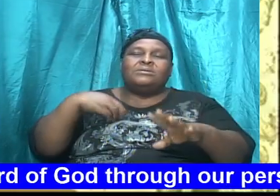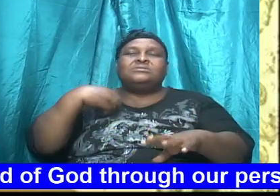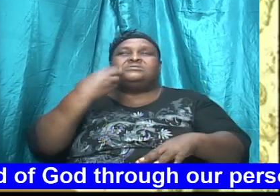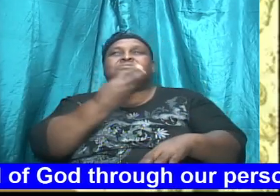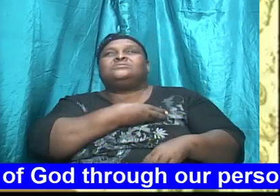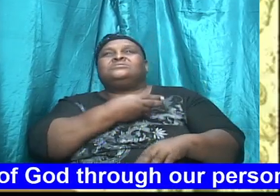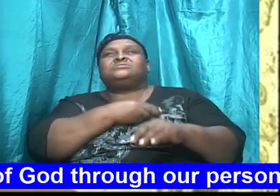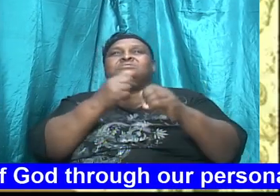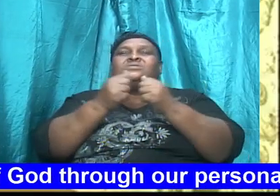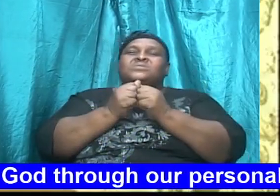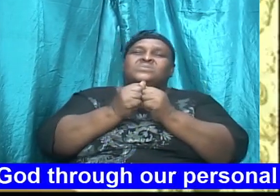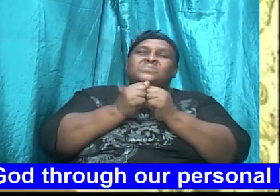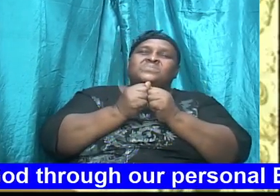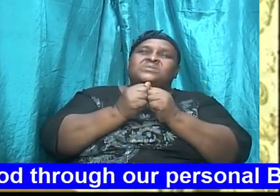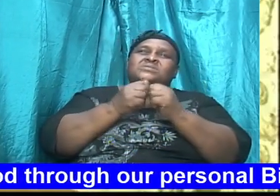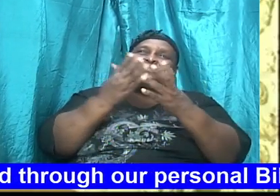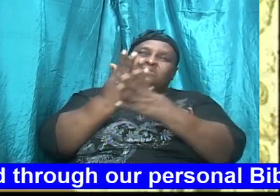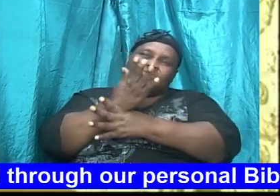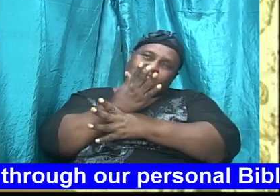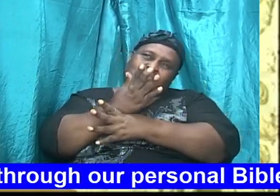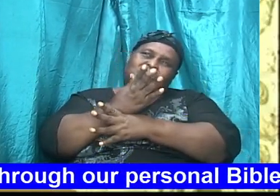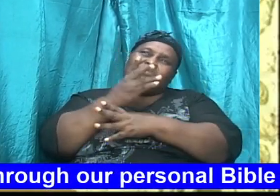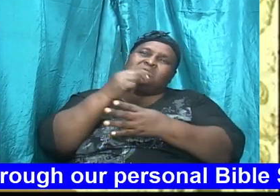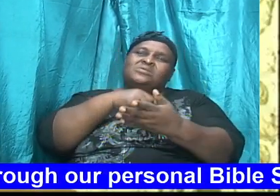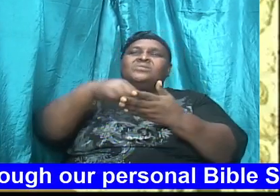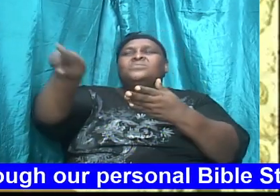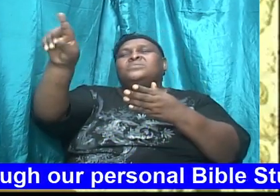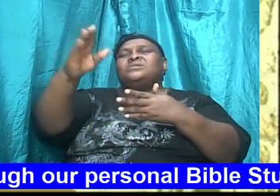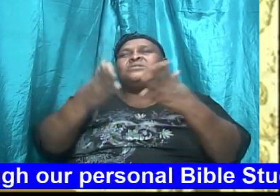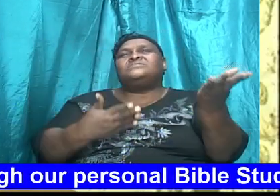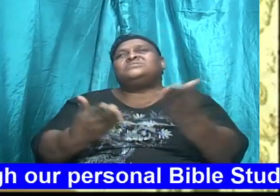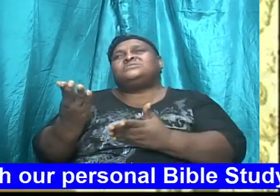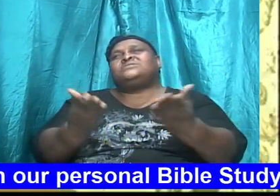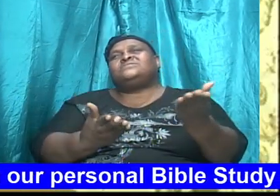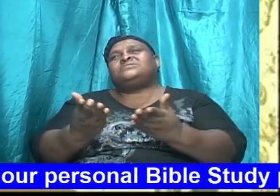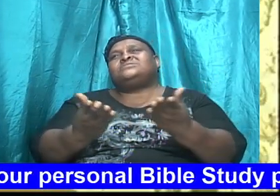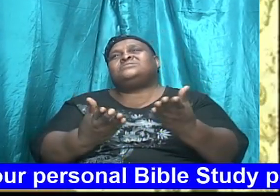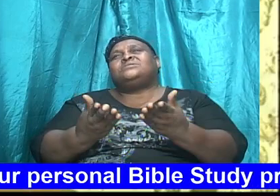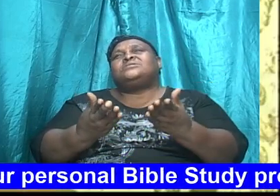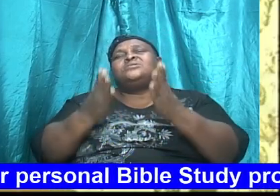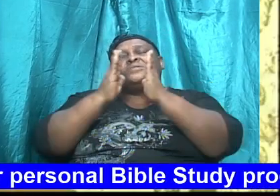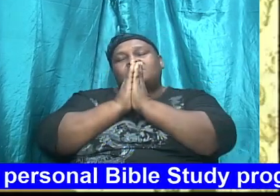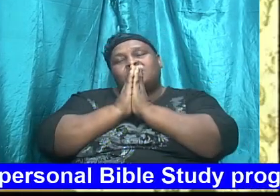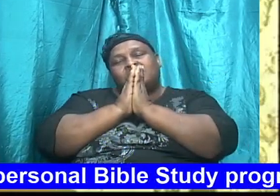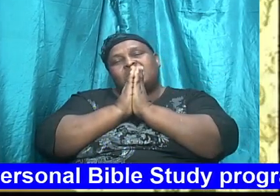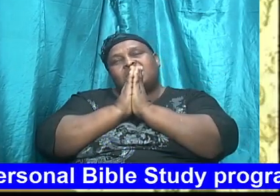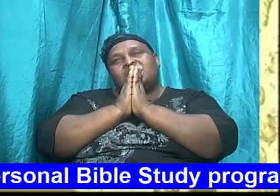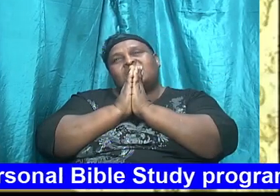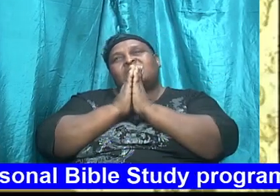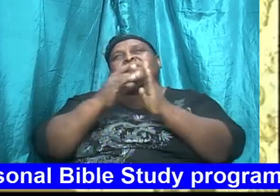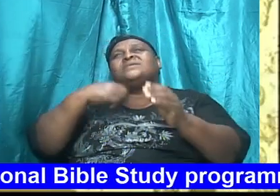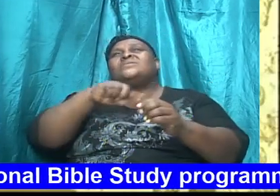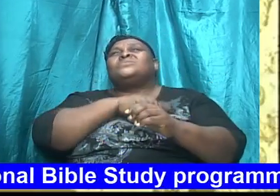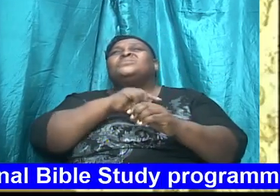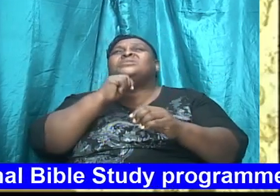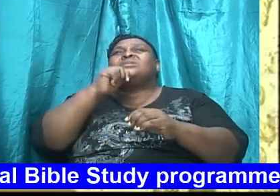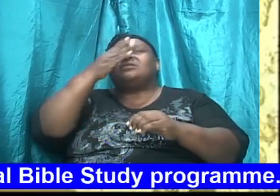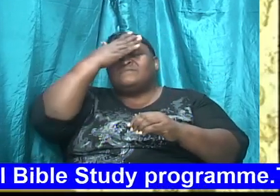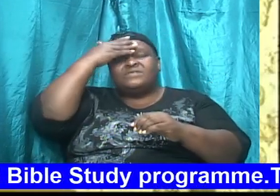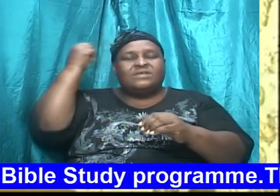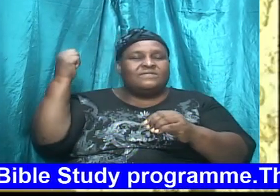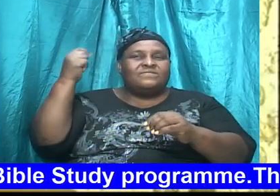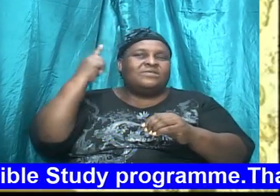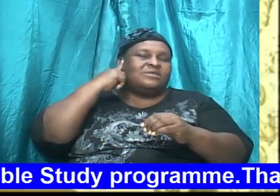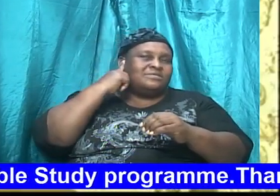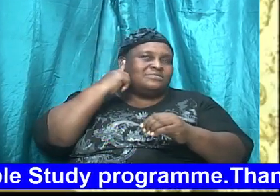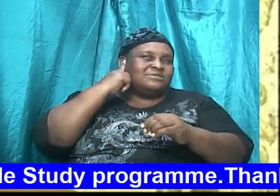with through this week of service, dear God, we pray that we will not be forgetful here